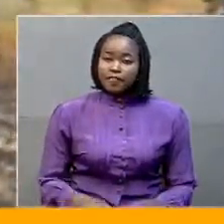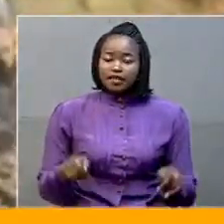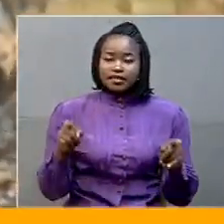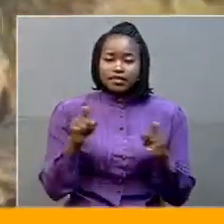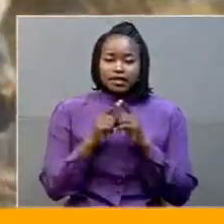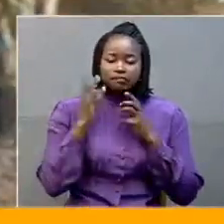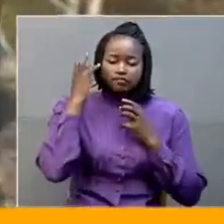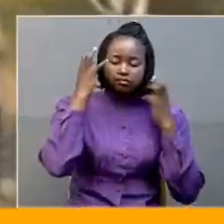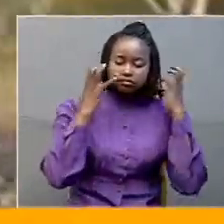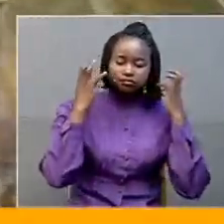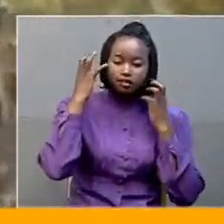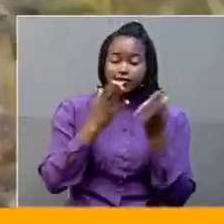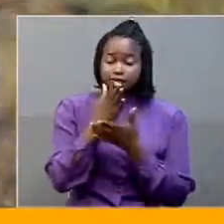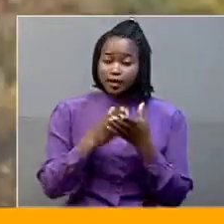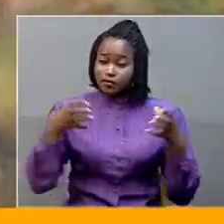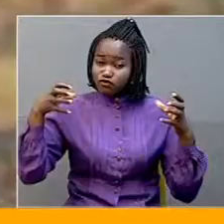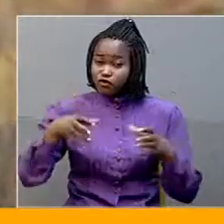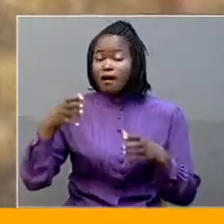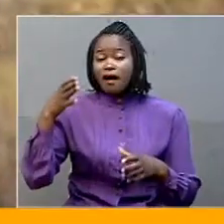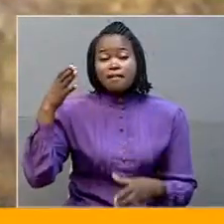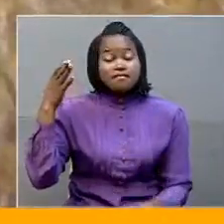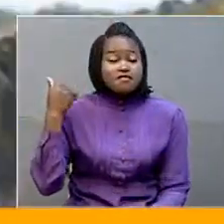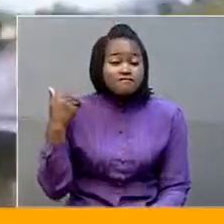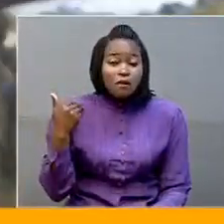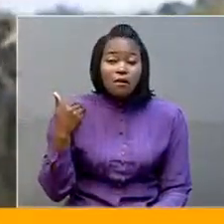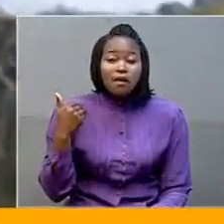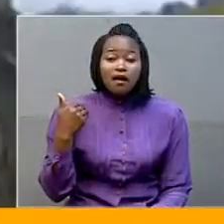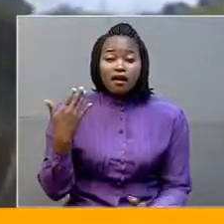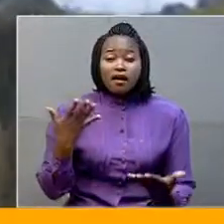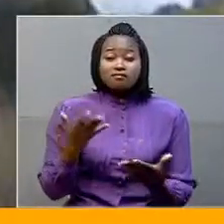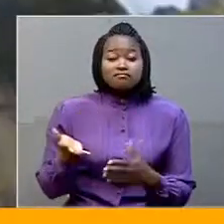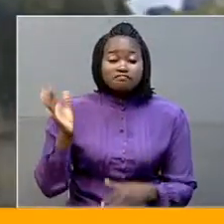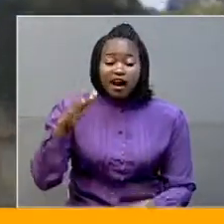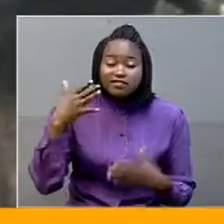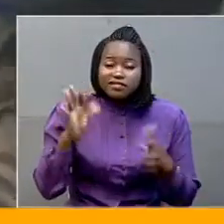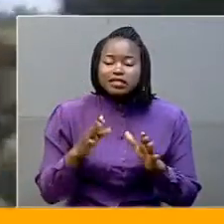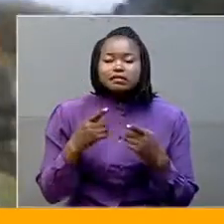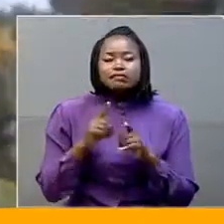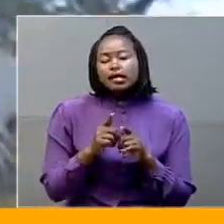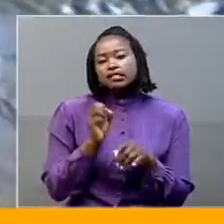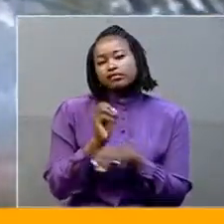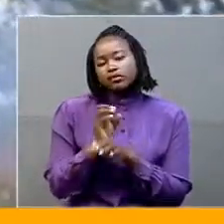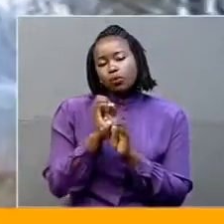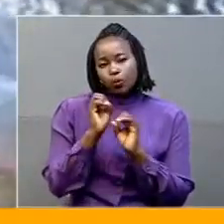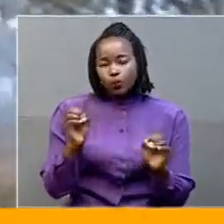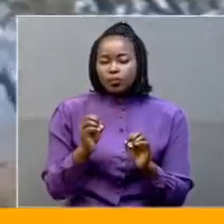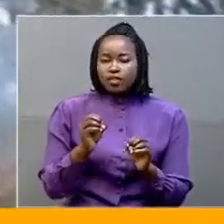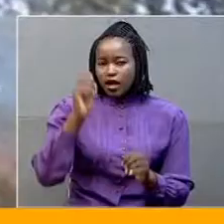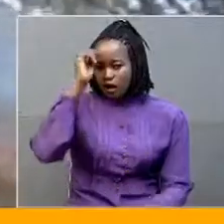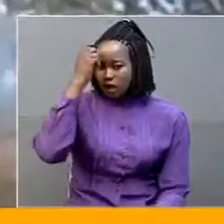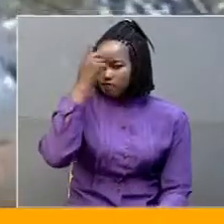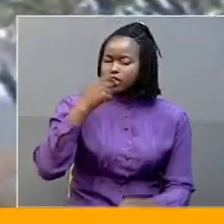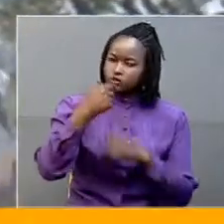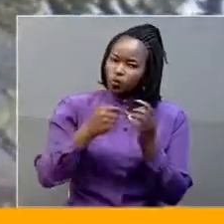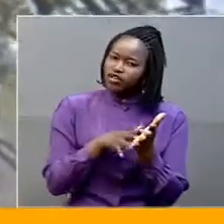there are groups of the former abductees who have not been rehabilitated, whereas government injects billions of shillings for the region under